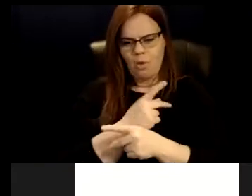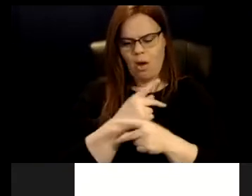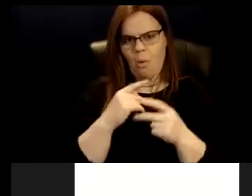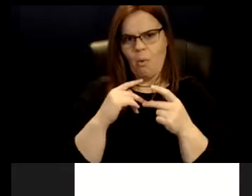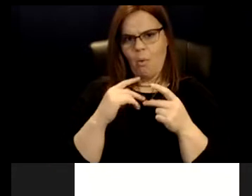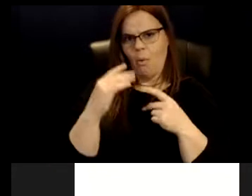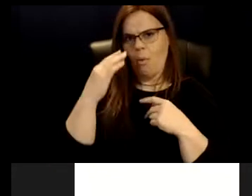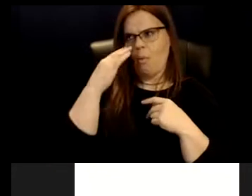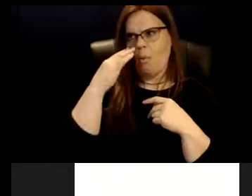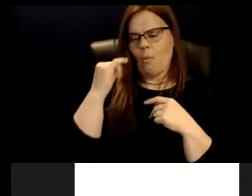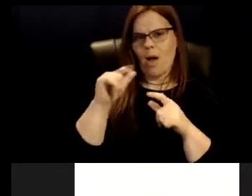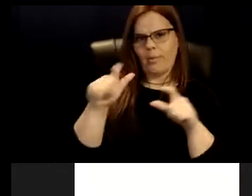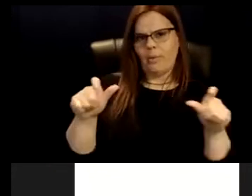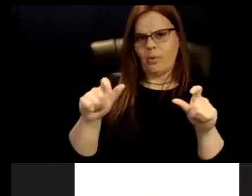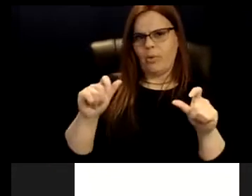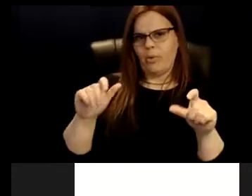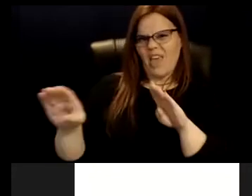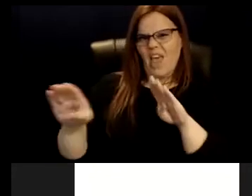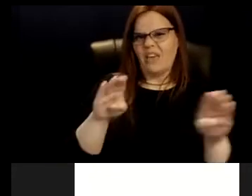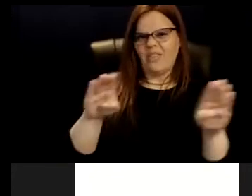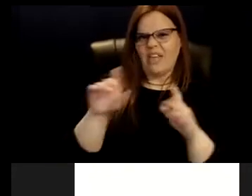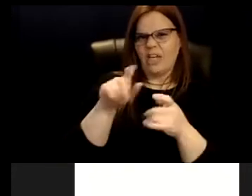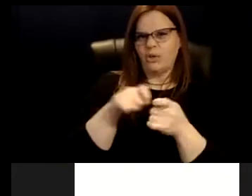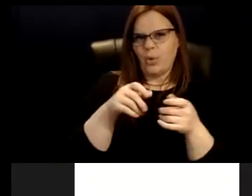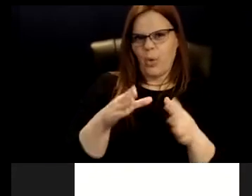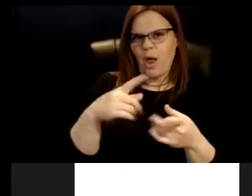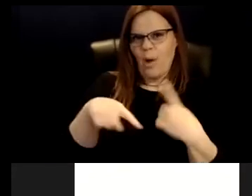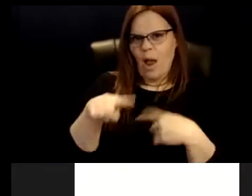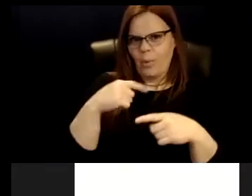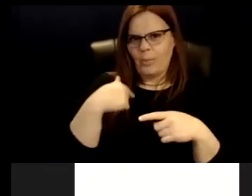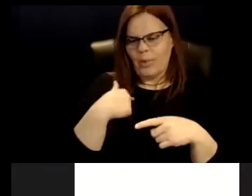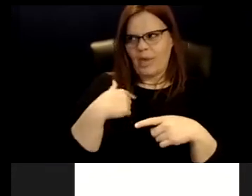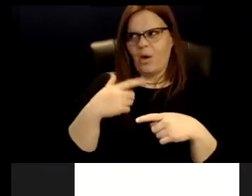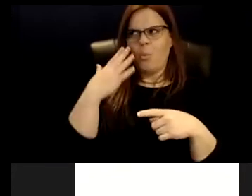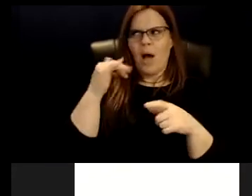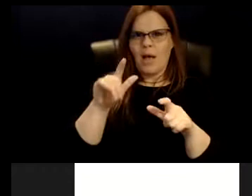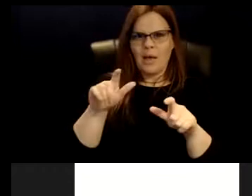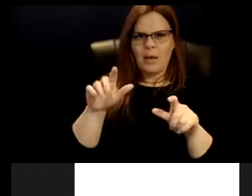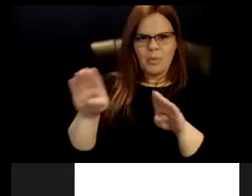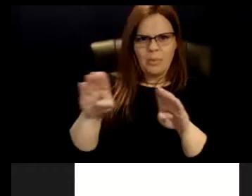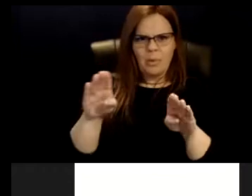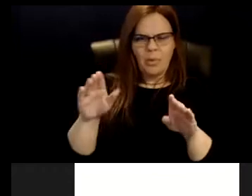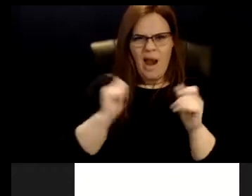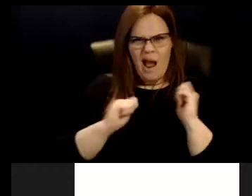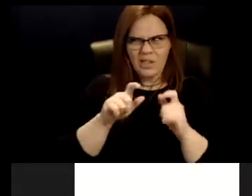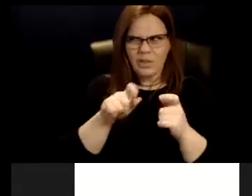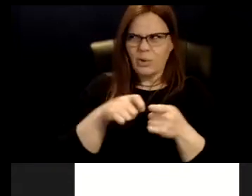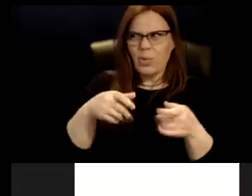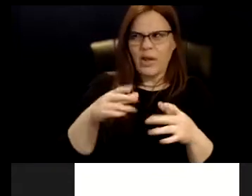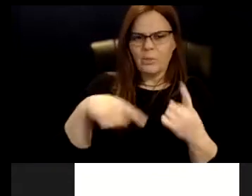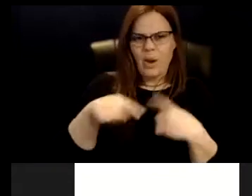folks were acting certain ways around me, and I was sort of experiencing certain situations that were really harmful.